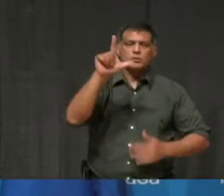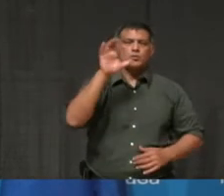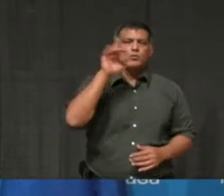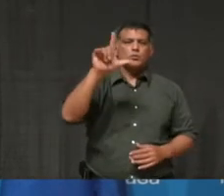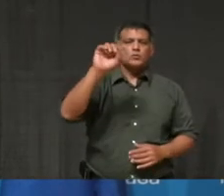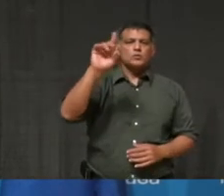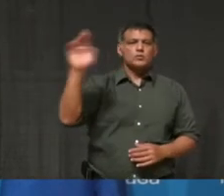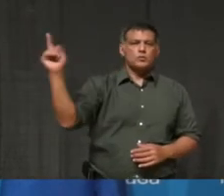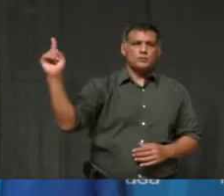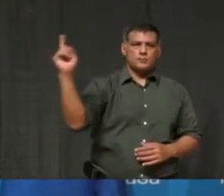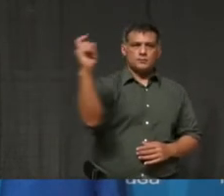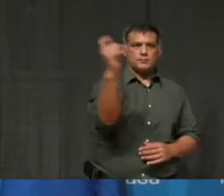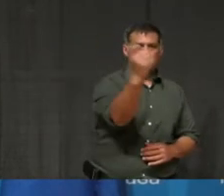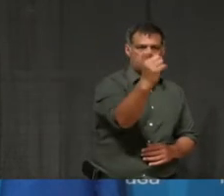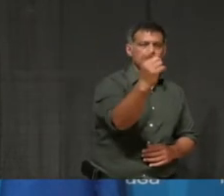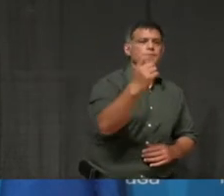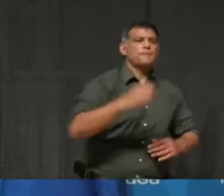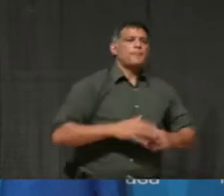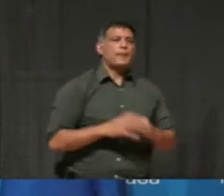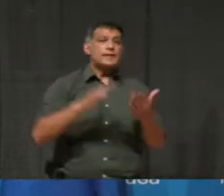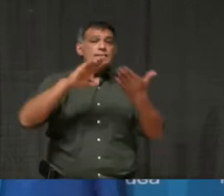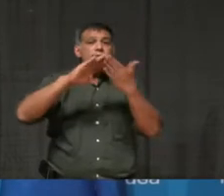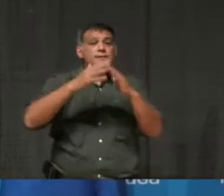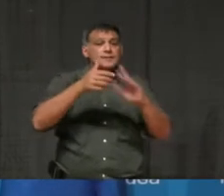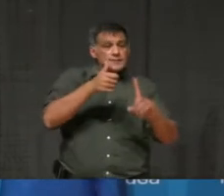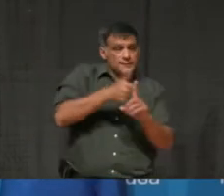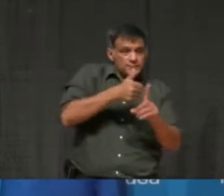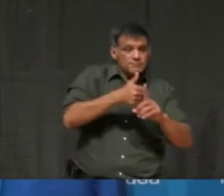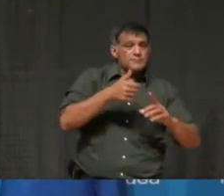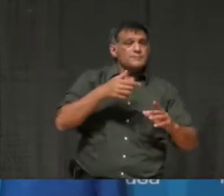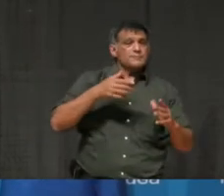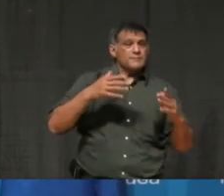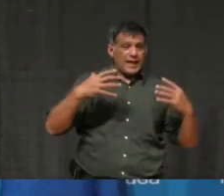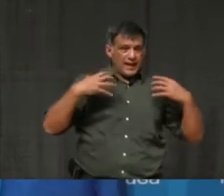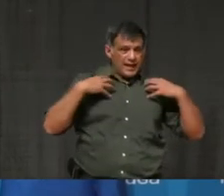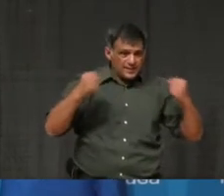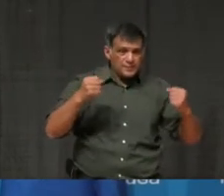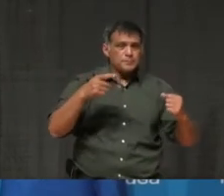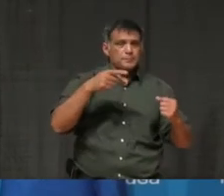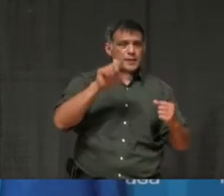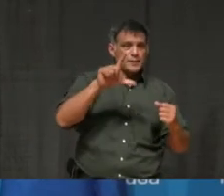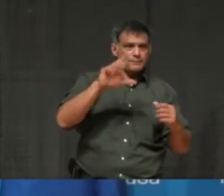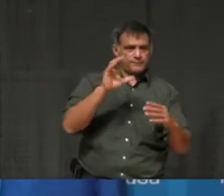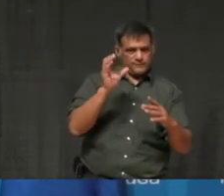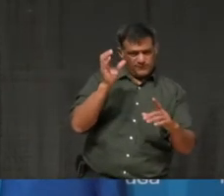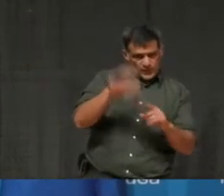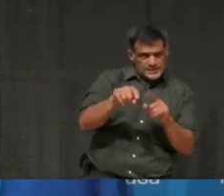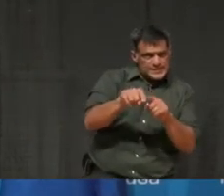it as well as public health. And so let me ask him to come up as well, Steve. Thank you.